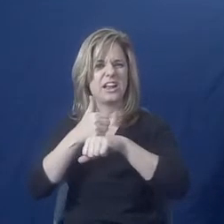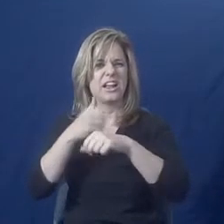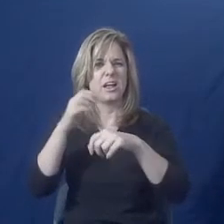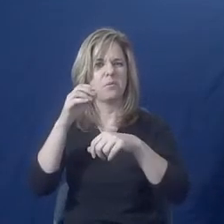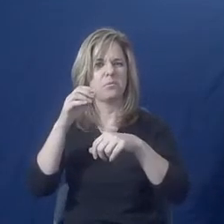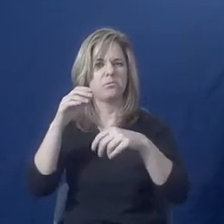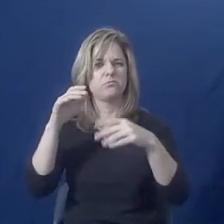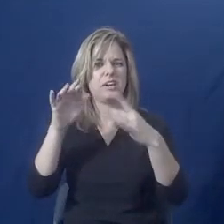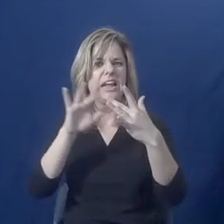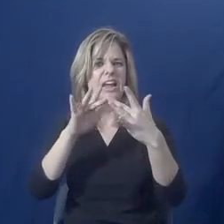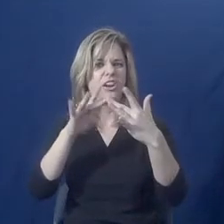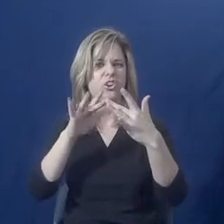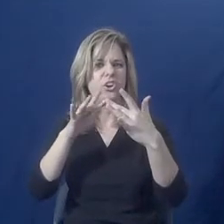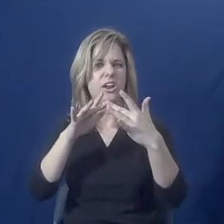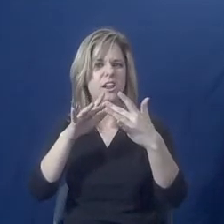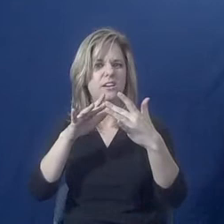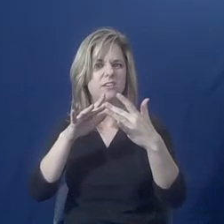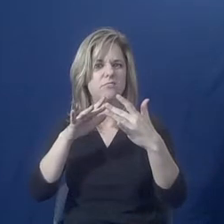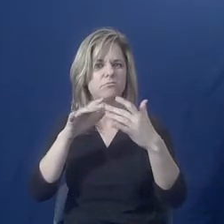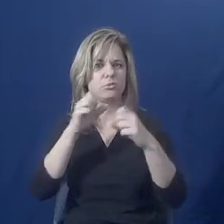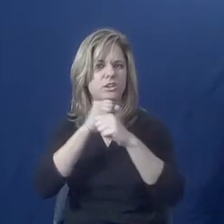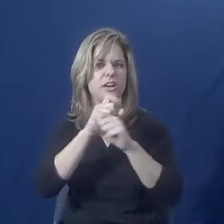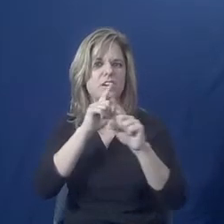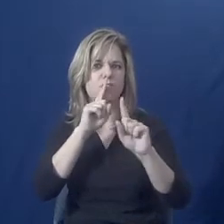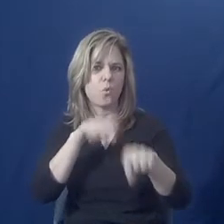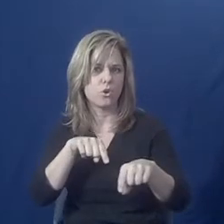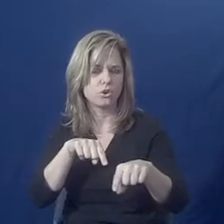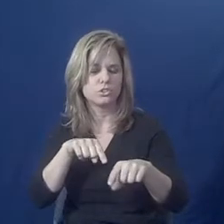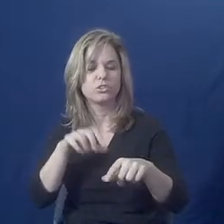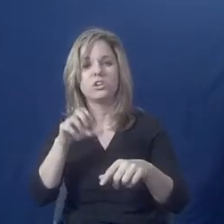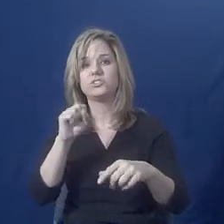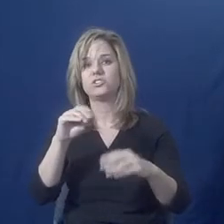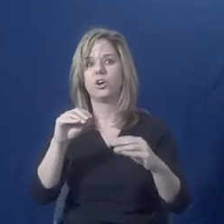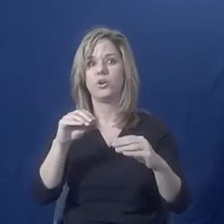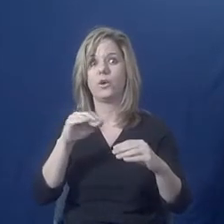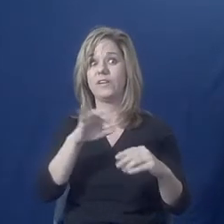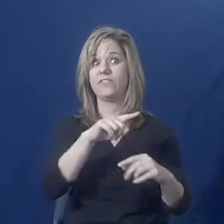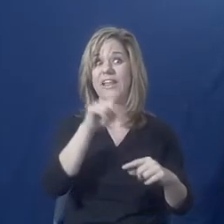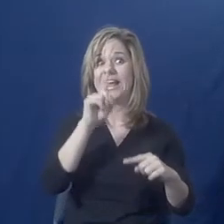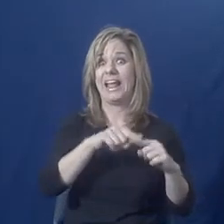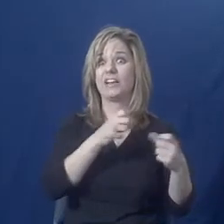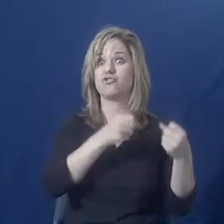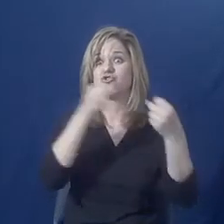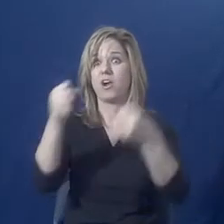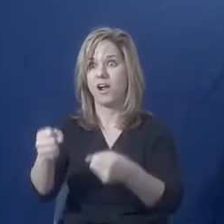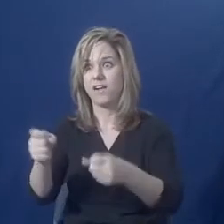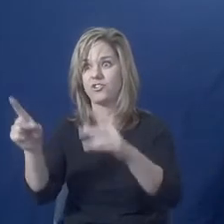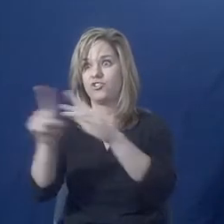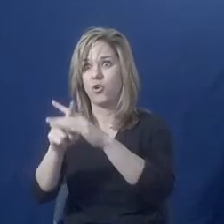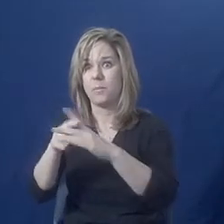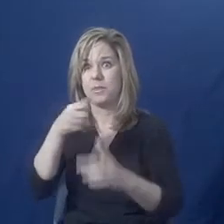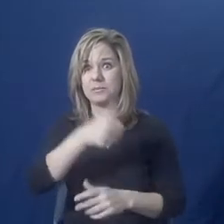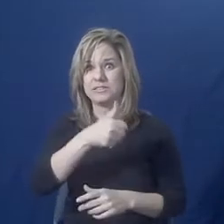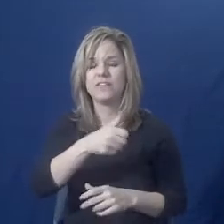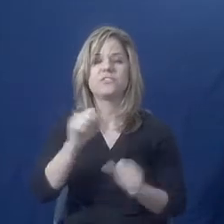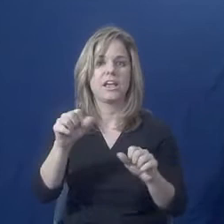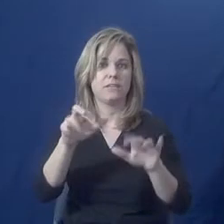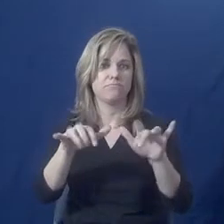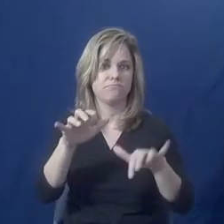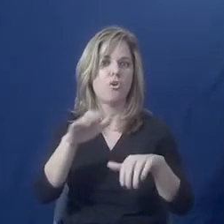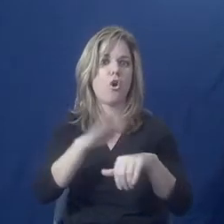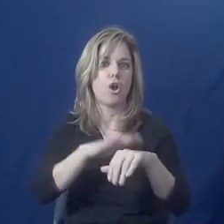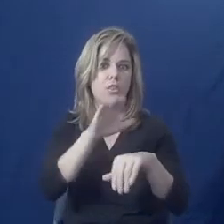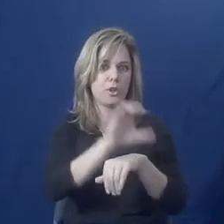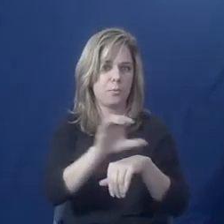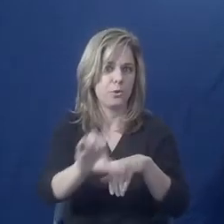disabilities if they can't go to the court. And it's important to keep that kind of thing with